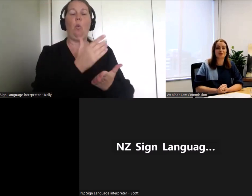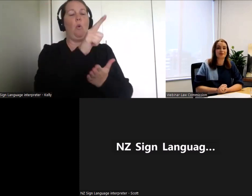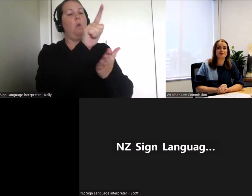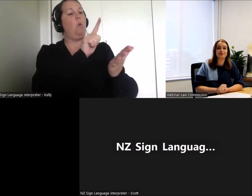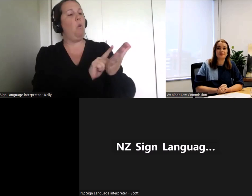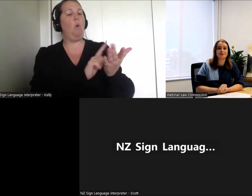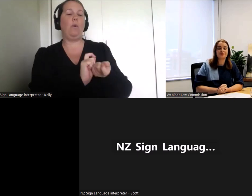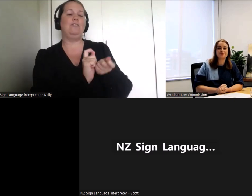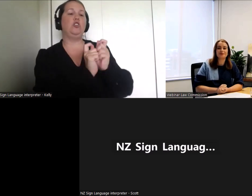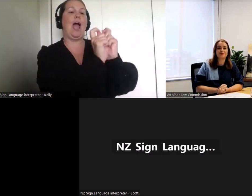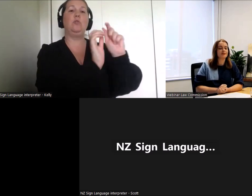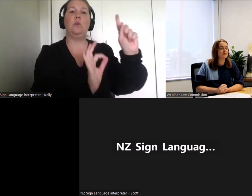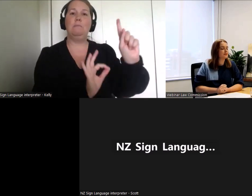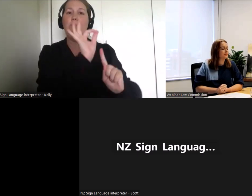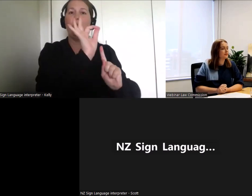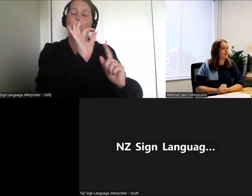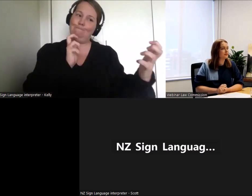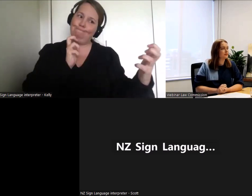those right.